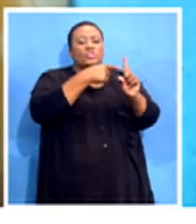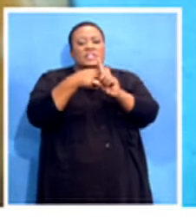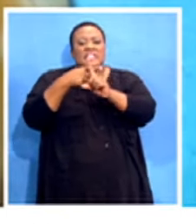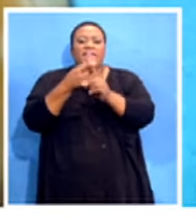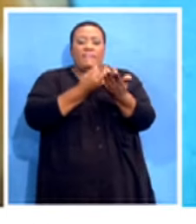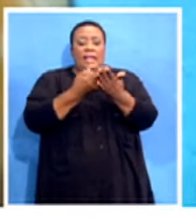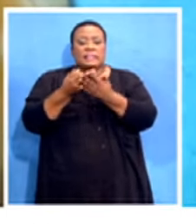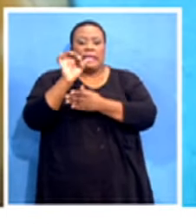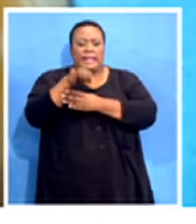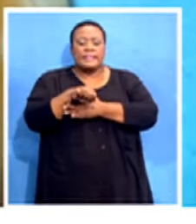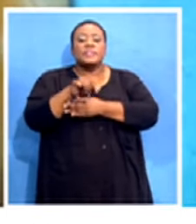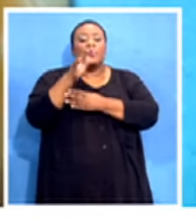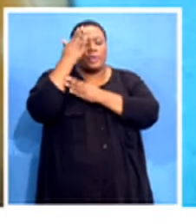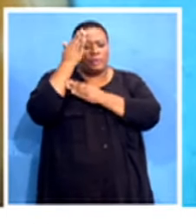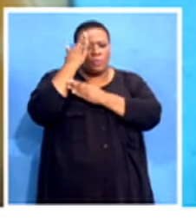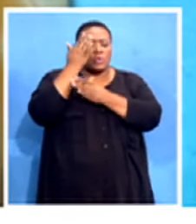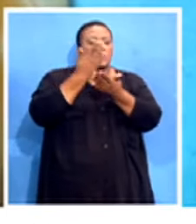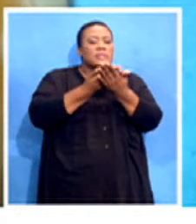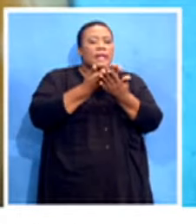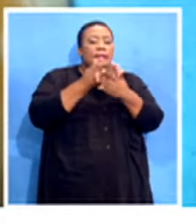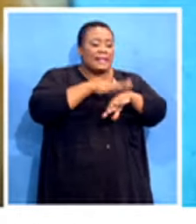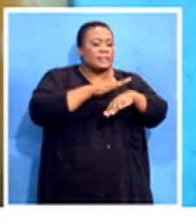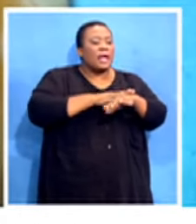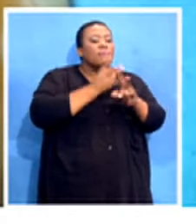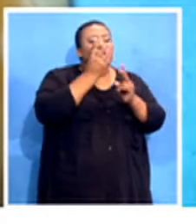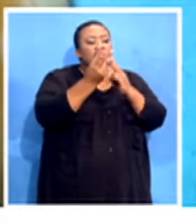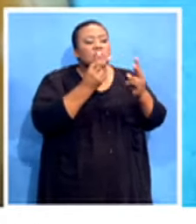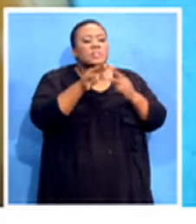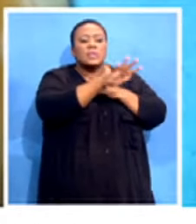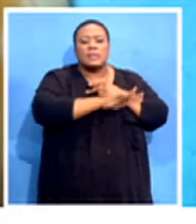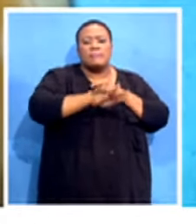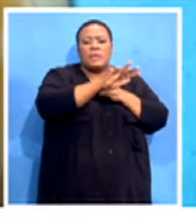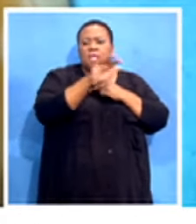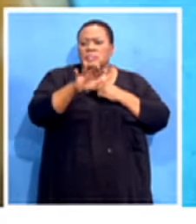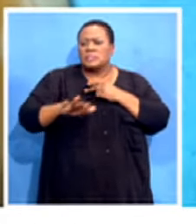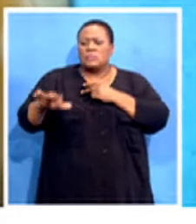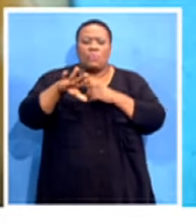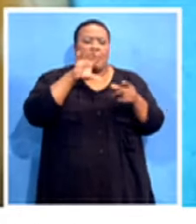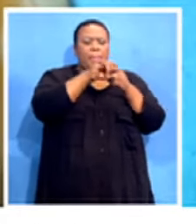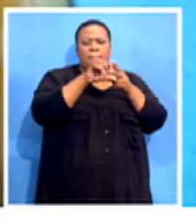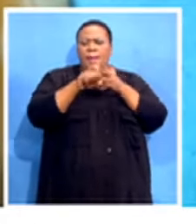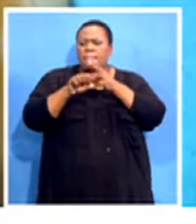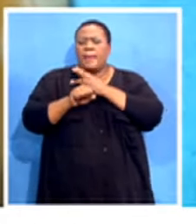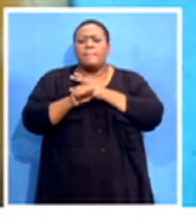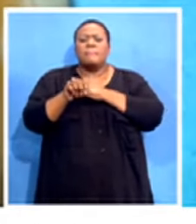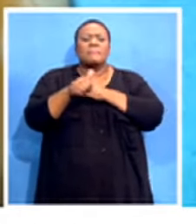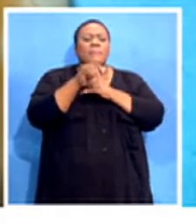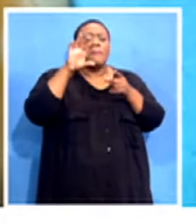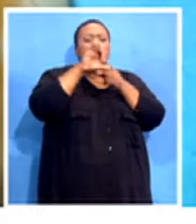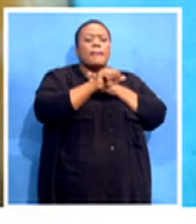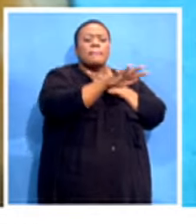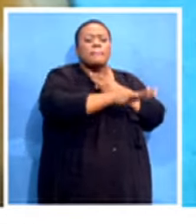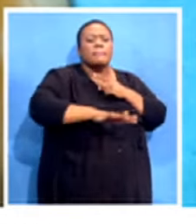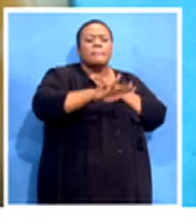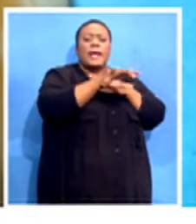have noted that in our rounds, when we were checking the facilities, we found one facility that was so funny and 20 District